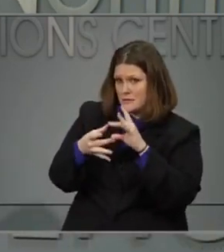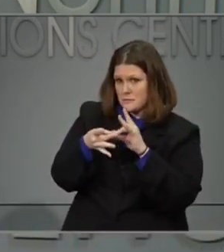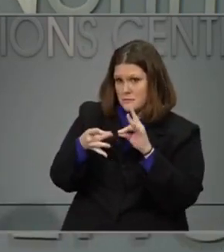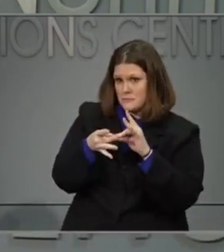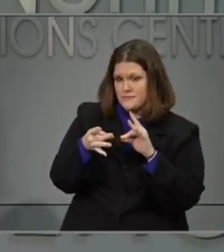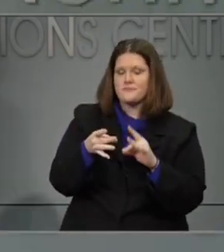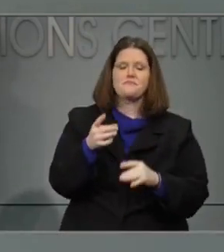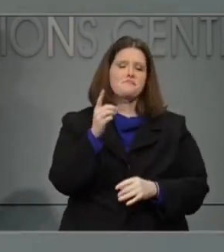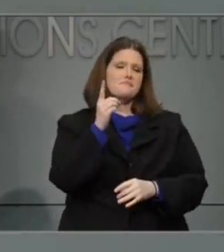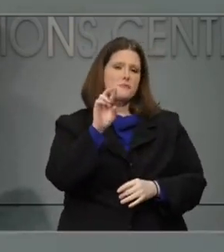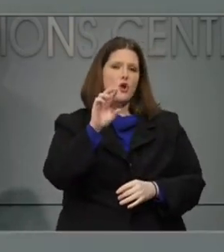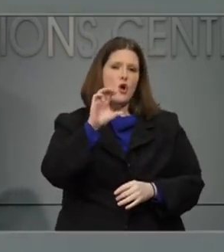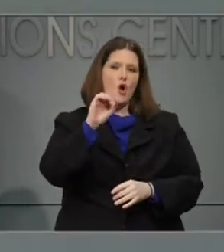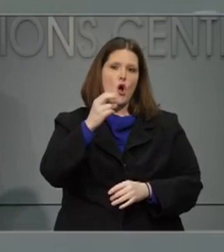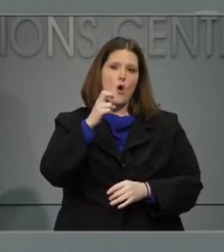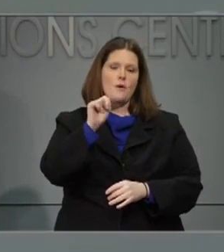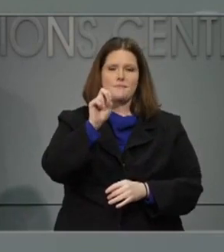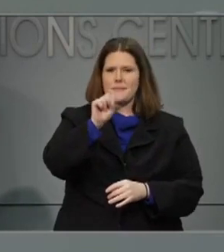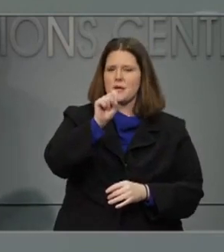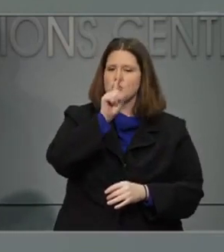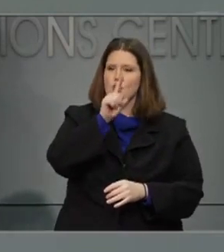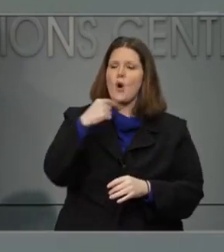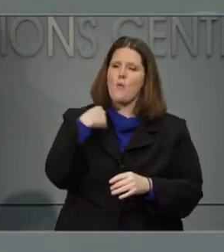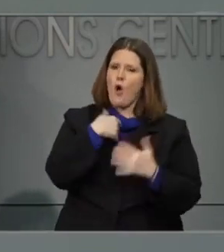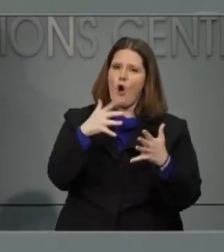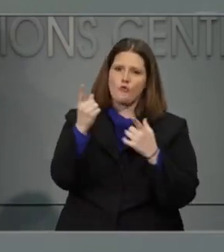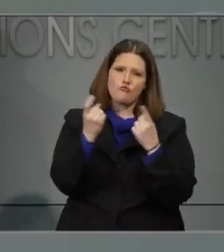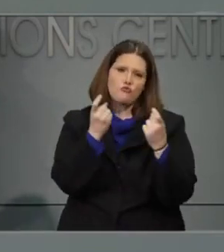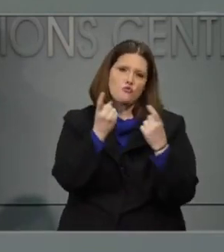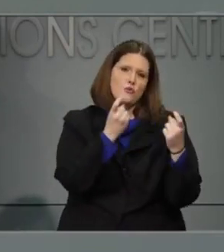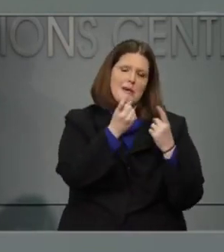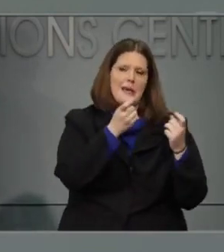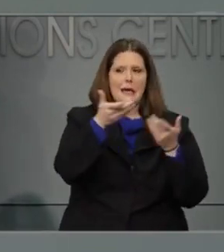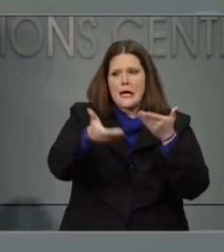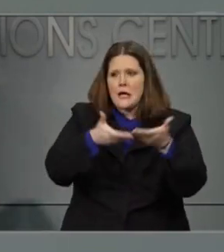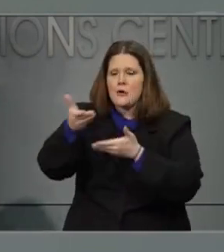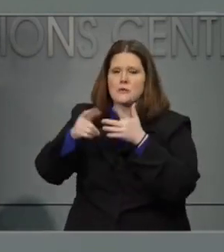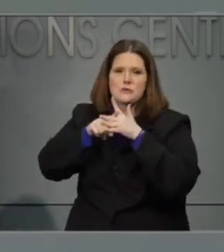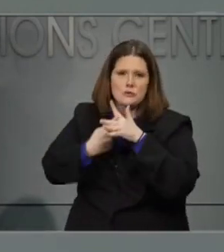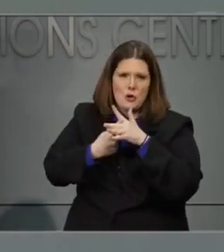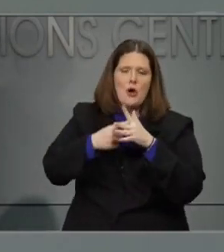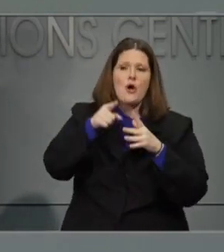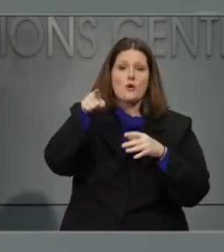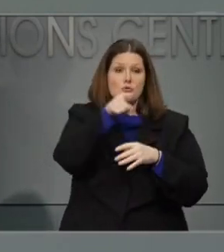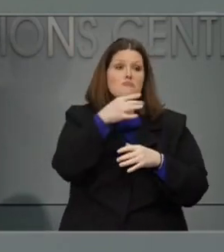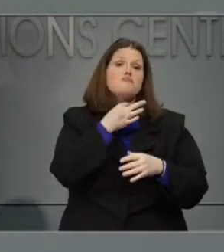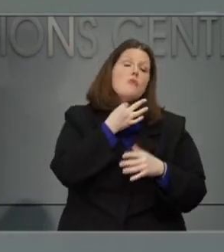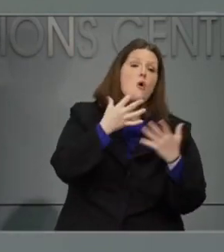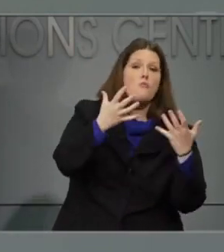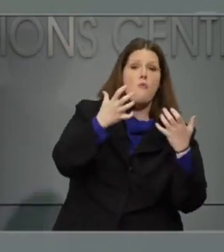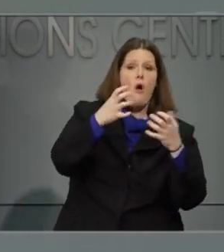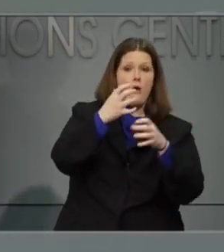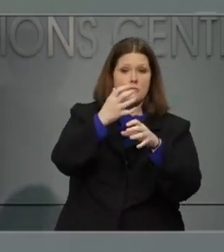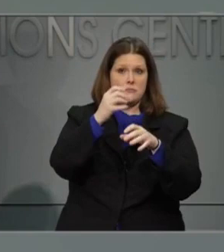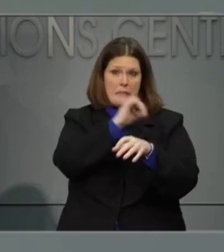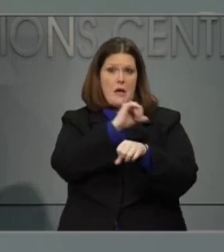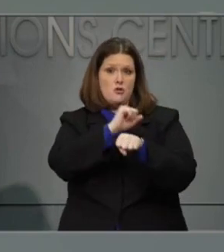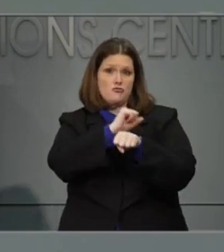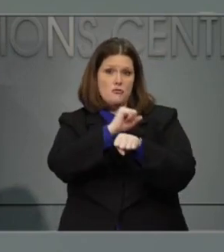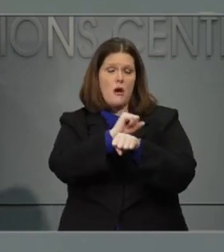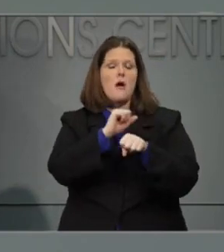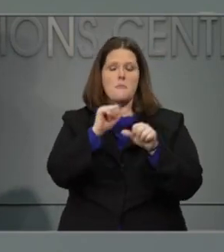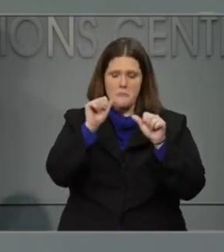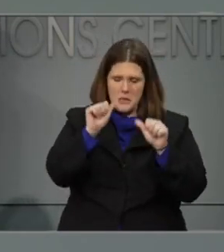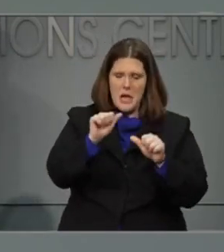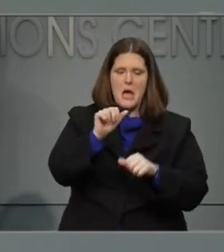Sure. Thank you. Other than to say that recruiting has already begun, if anyone is interested they can visit the Community Care of North Carolina site